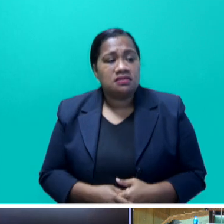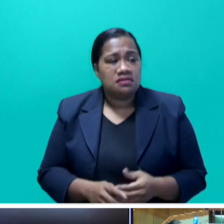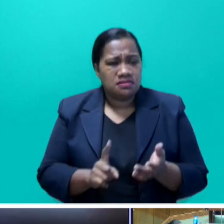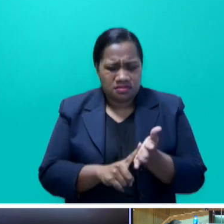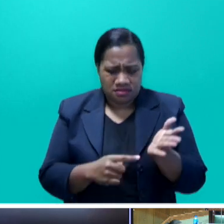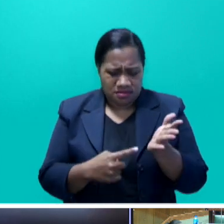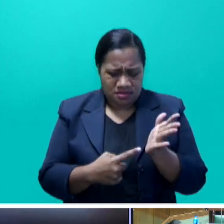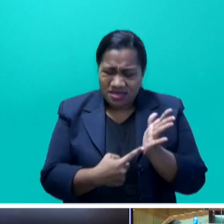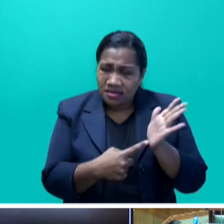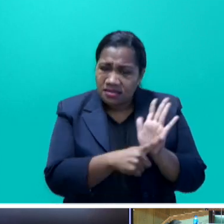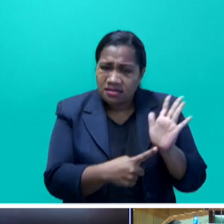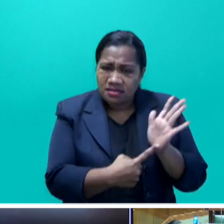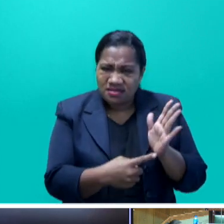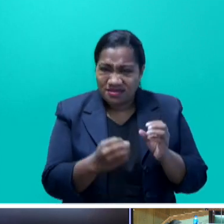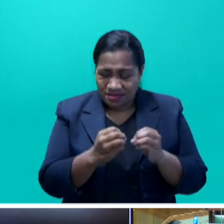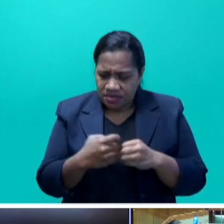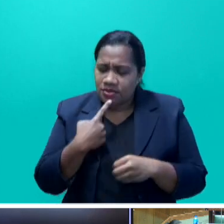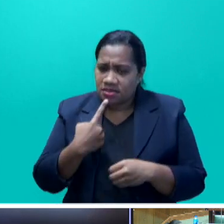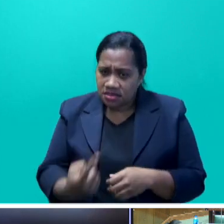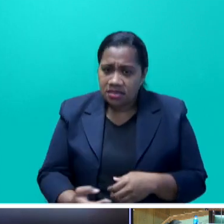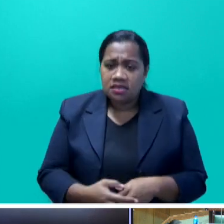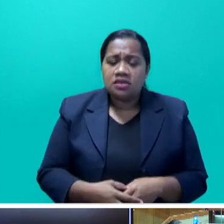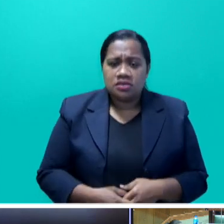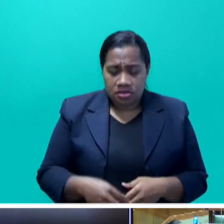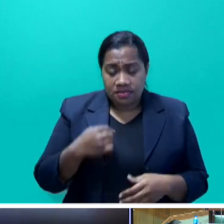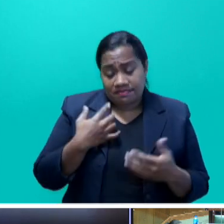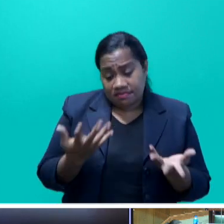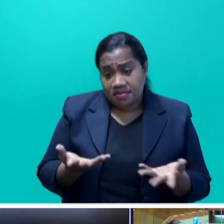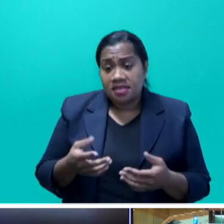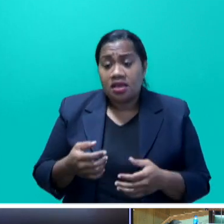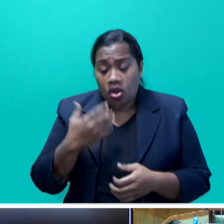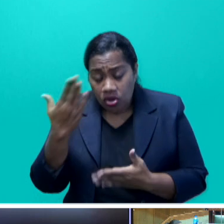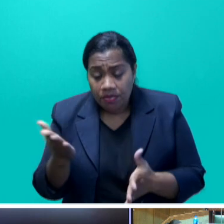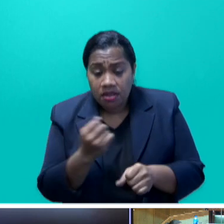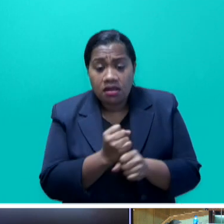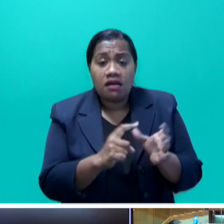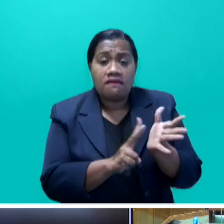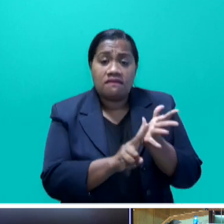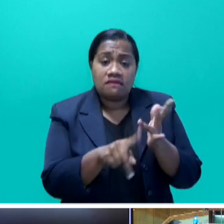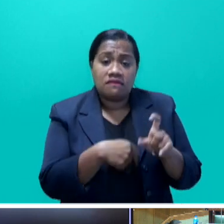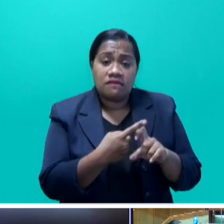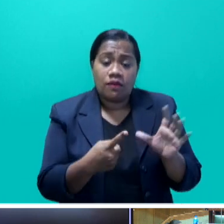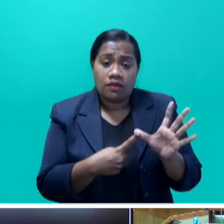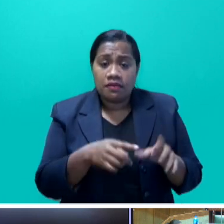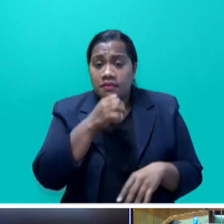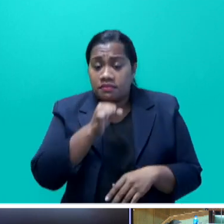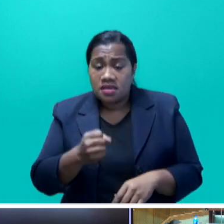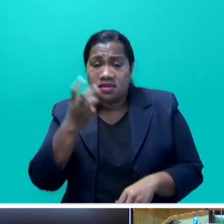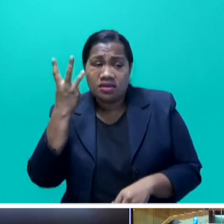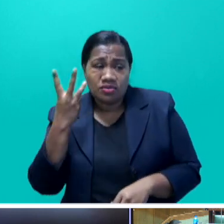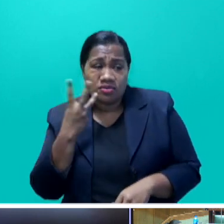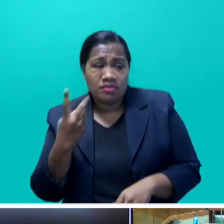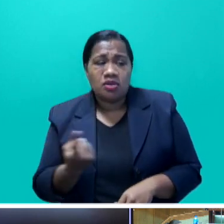Mr. Speaker, Honorable Nga Voka and many men and women who are hanging on tenuously to this self